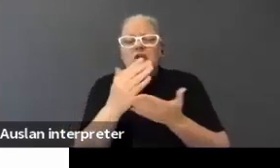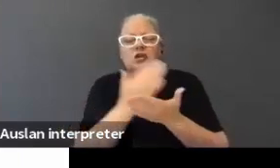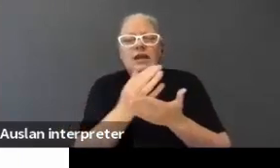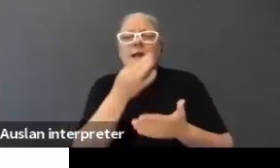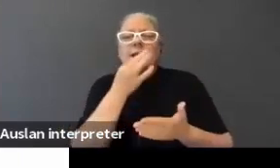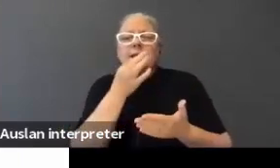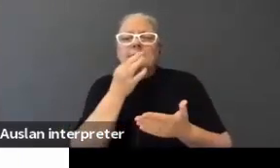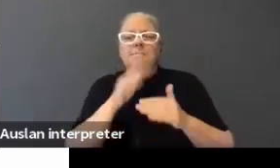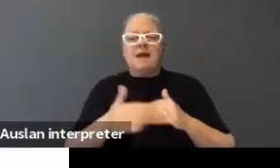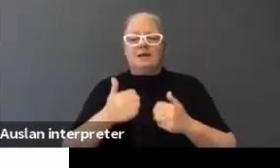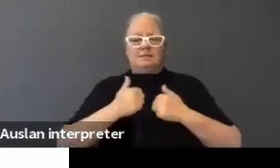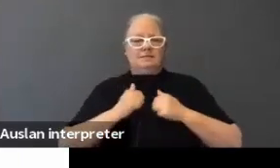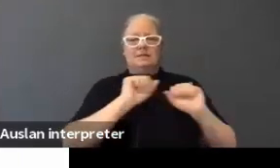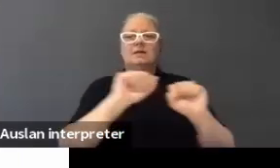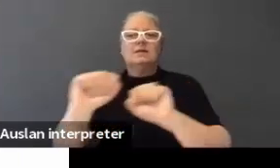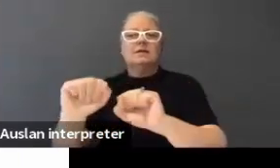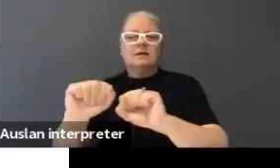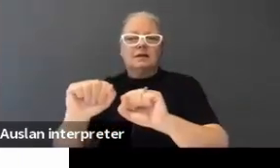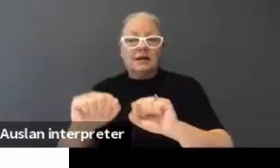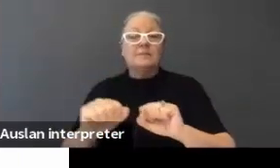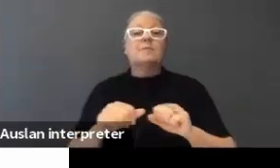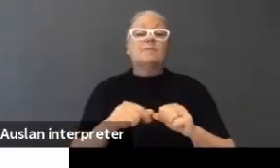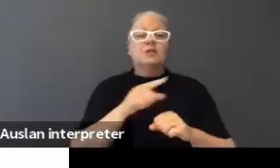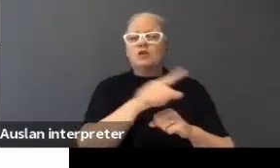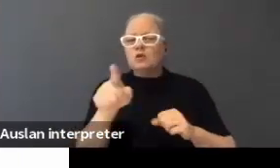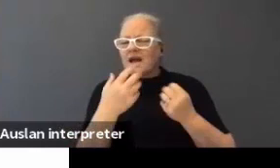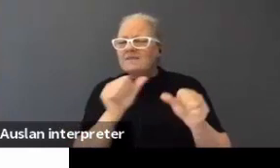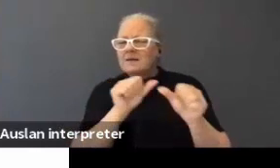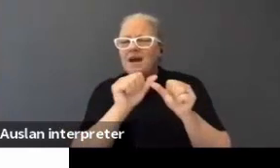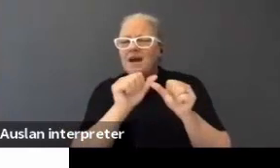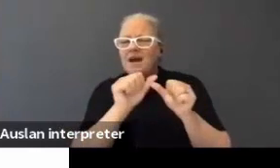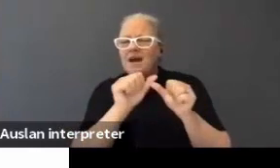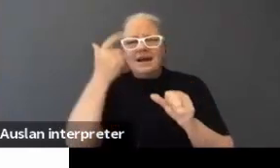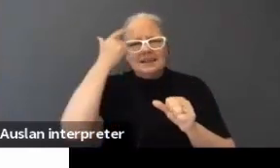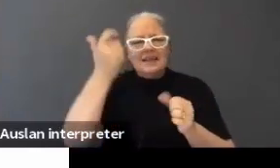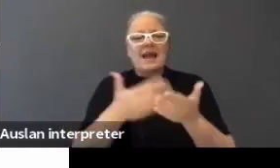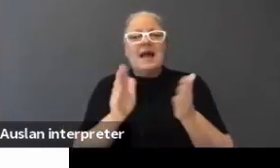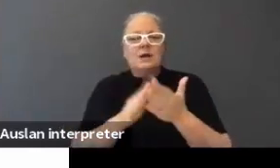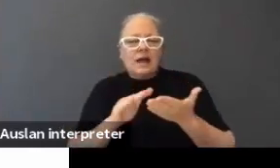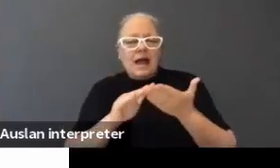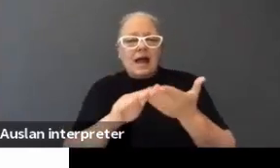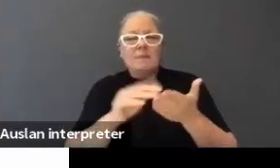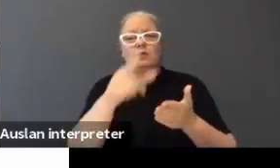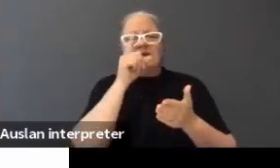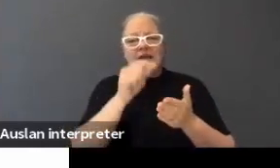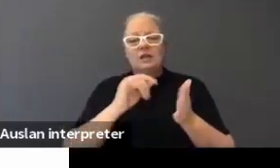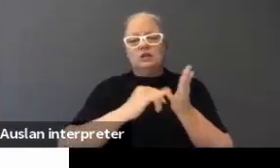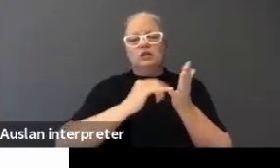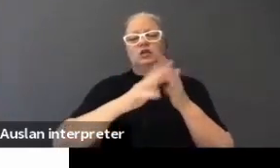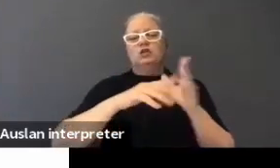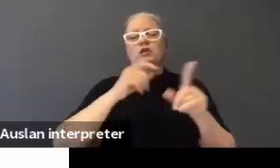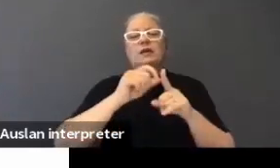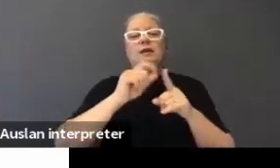that and you'll have a better idea about how to help shape tomorrow's successes. We're sharing